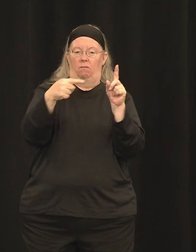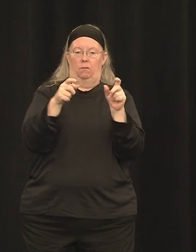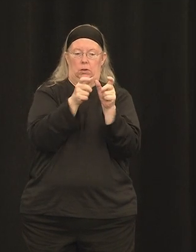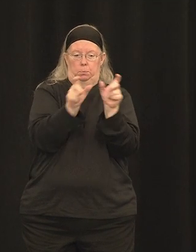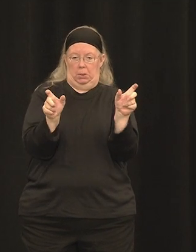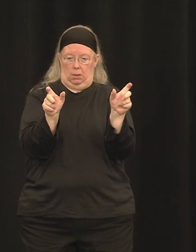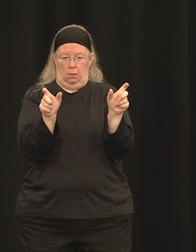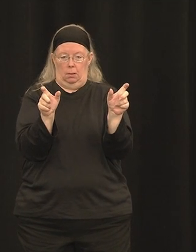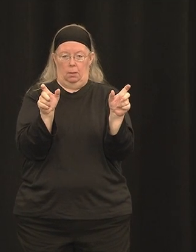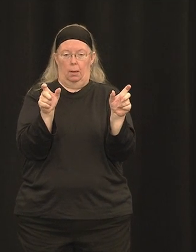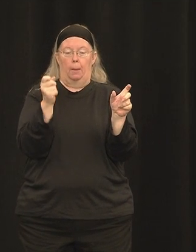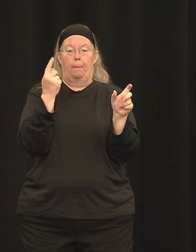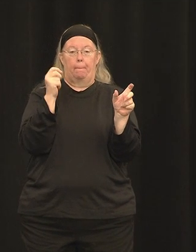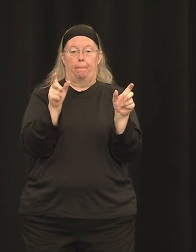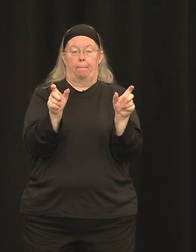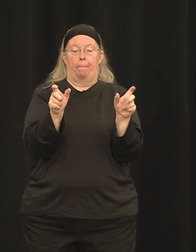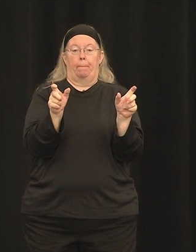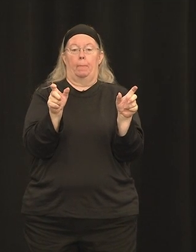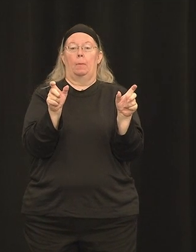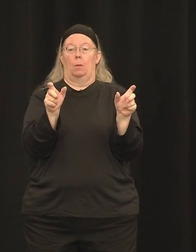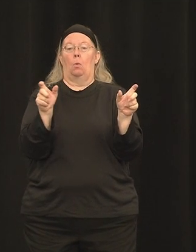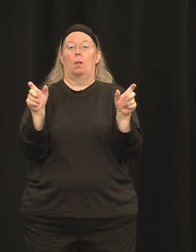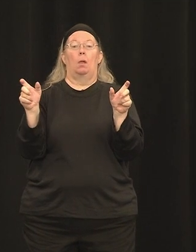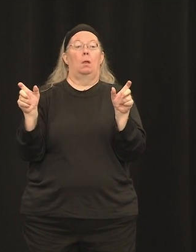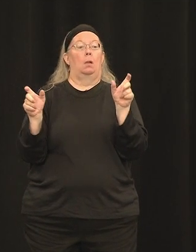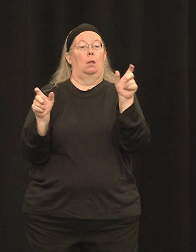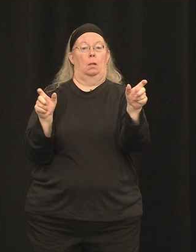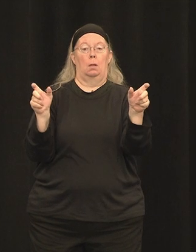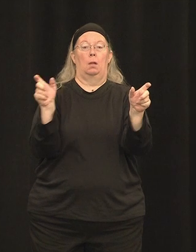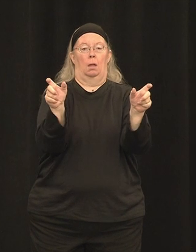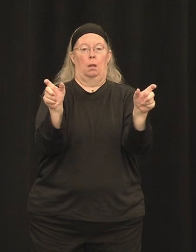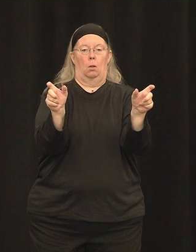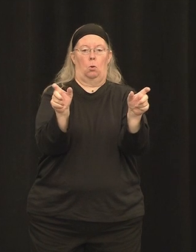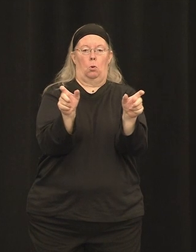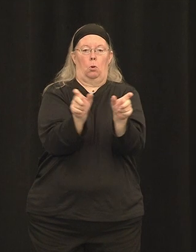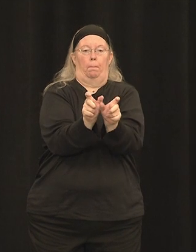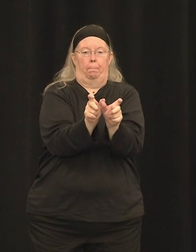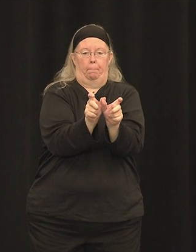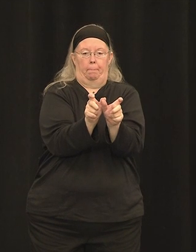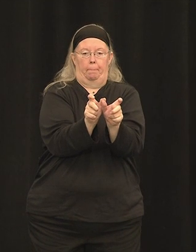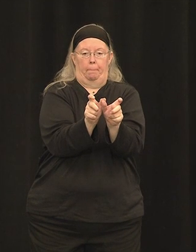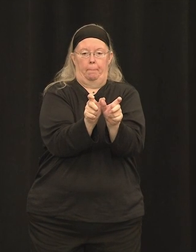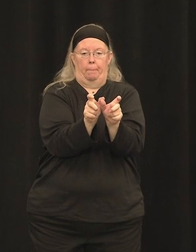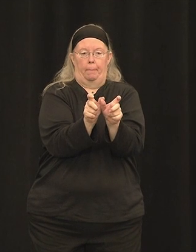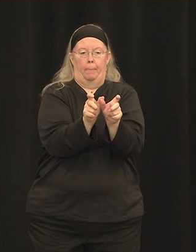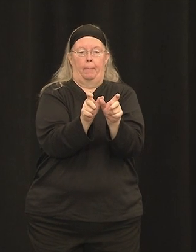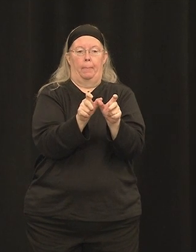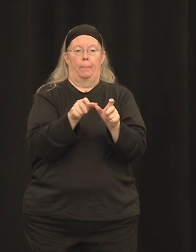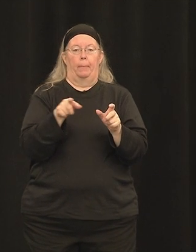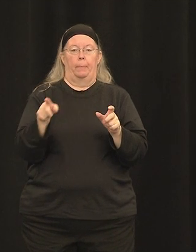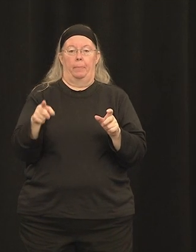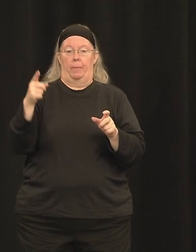and recombination. Each half is packaged into a separate AAV vector.